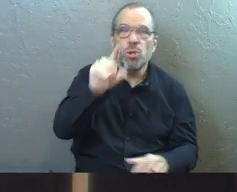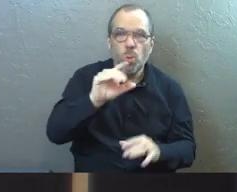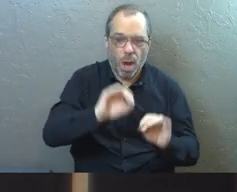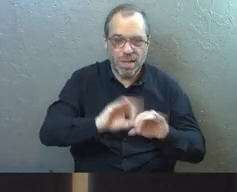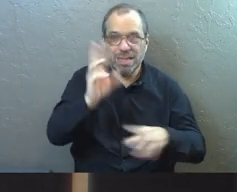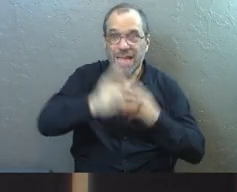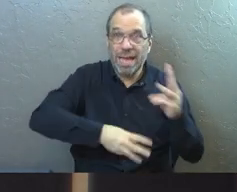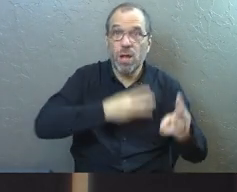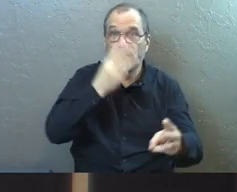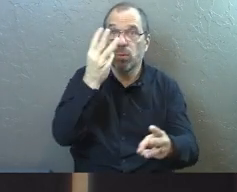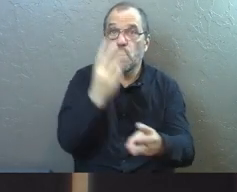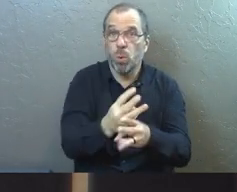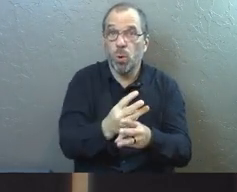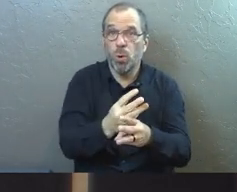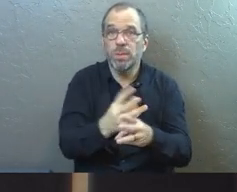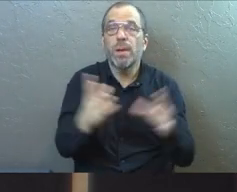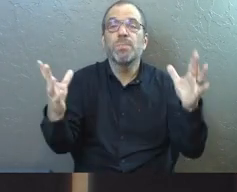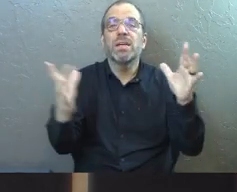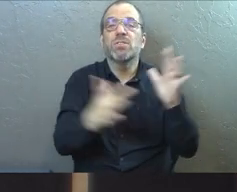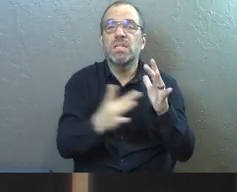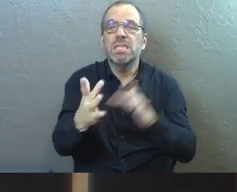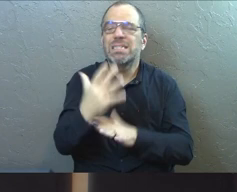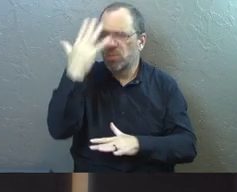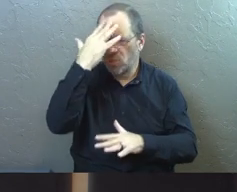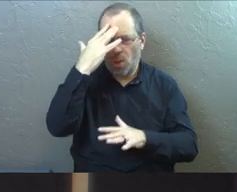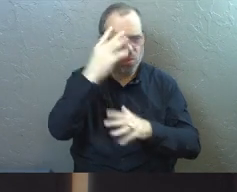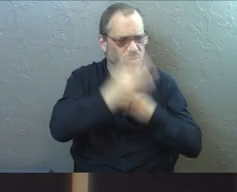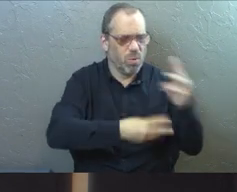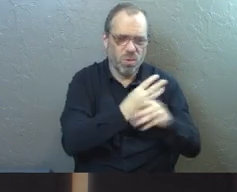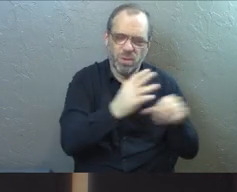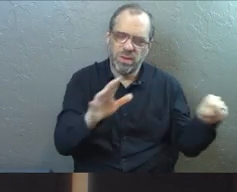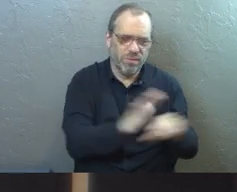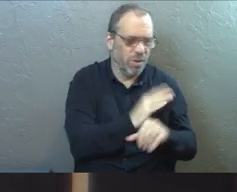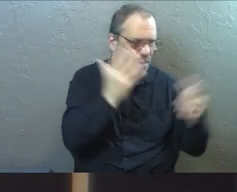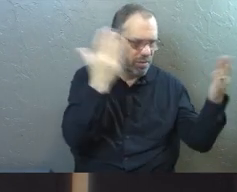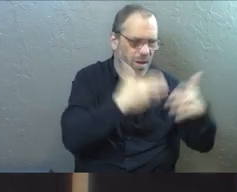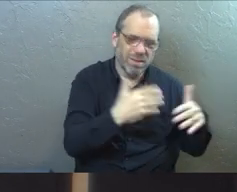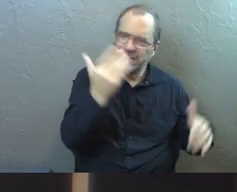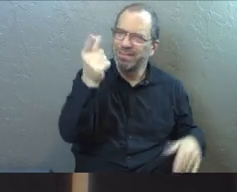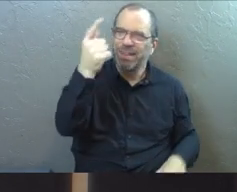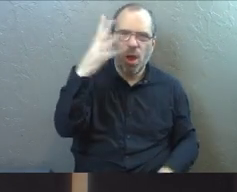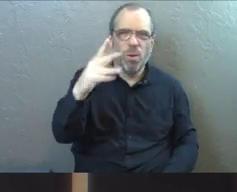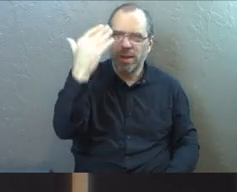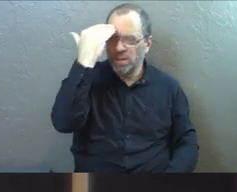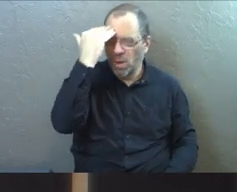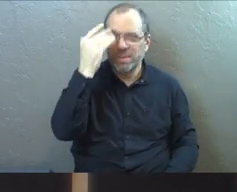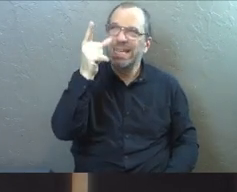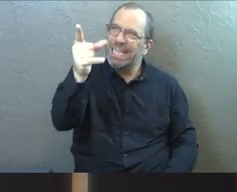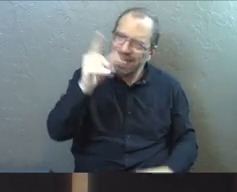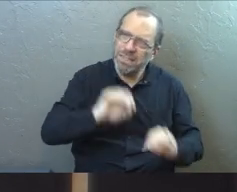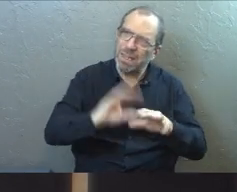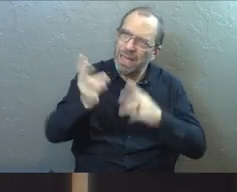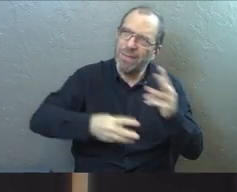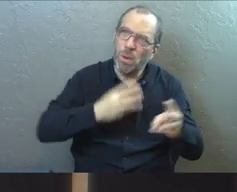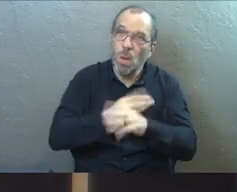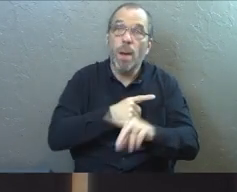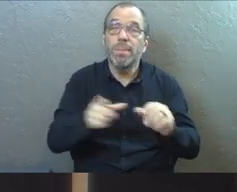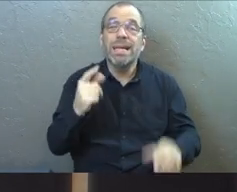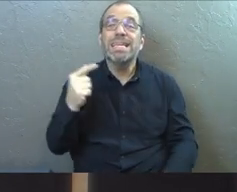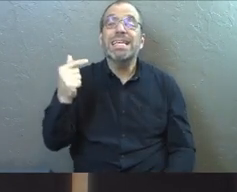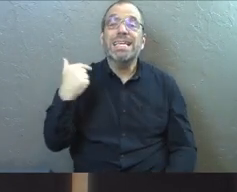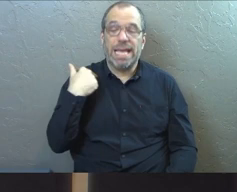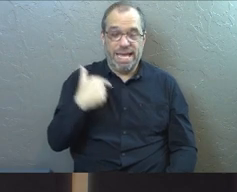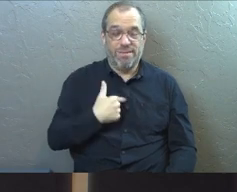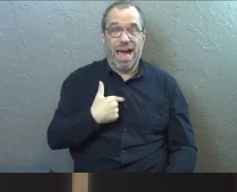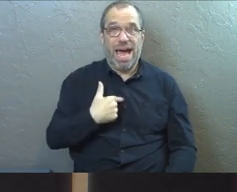light of the world. Jesus knows the world is full of darkness. And he knows that he's the light of the world, but also he knows